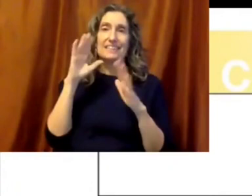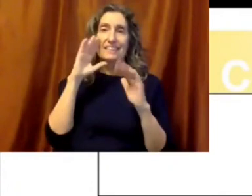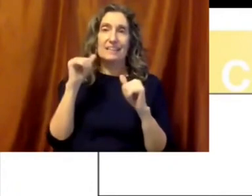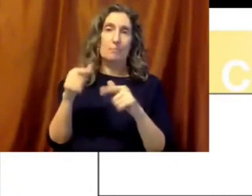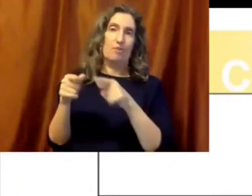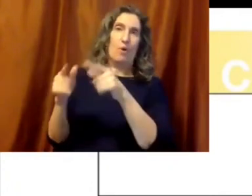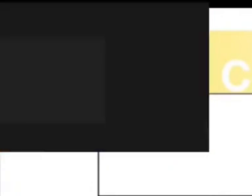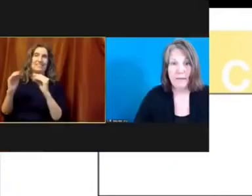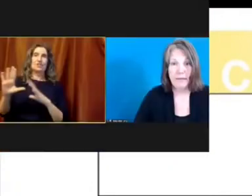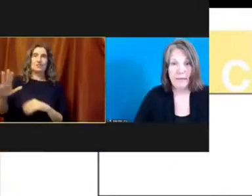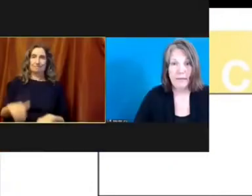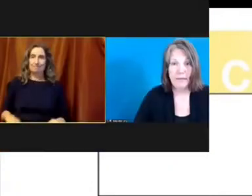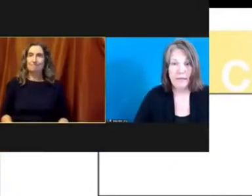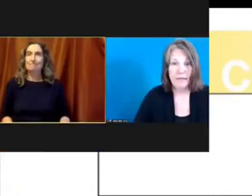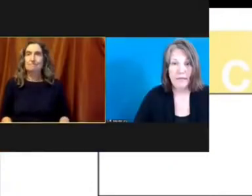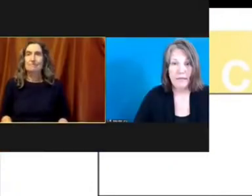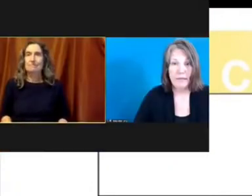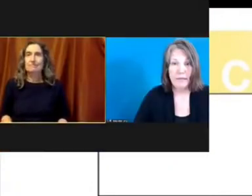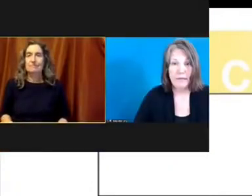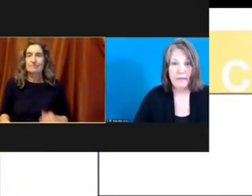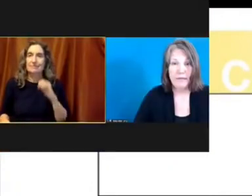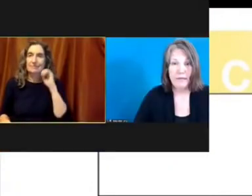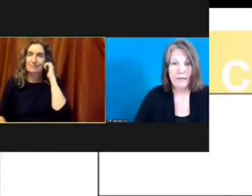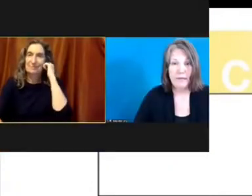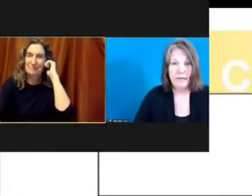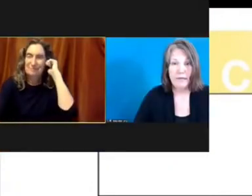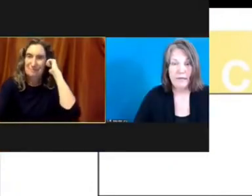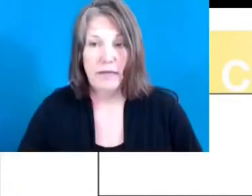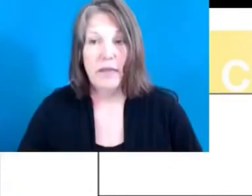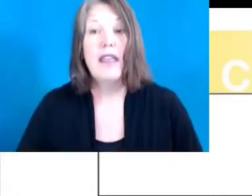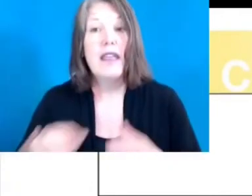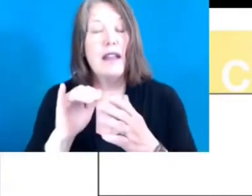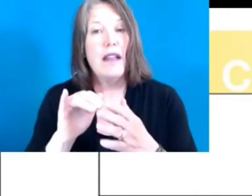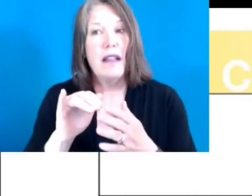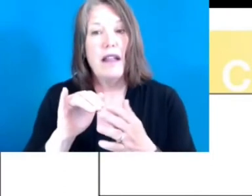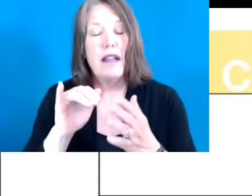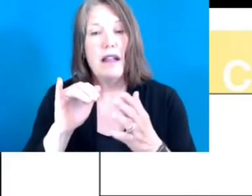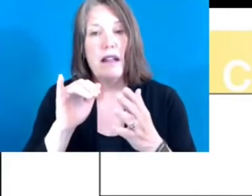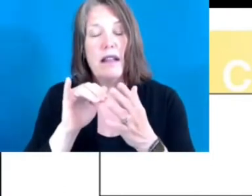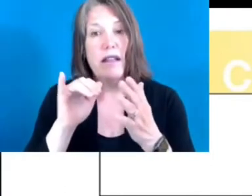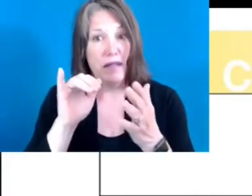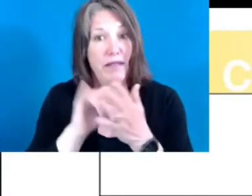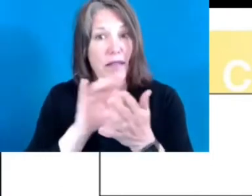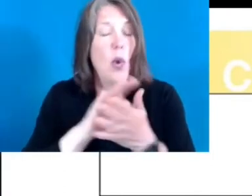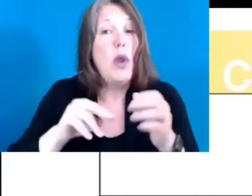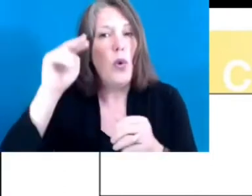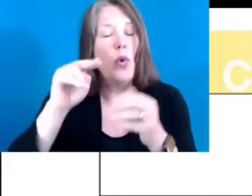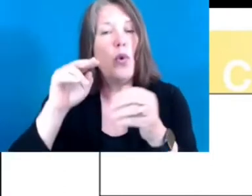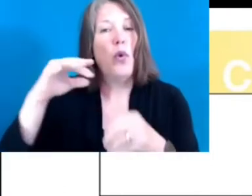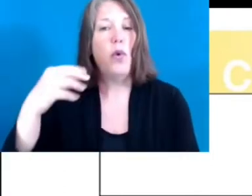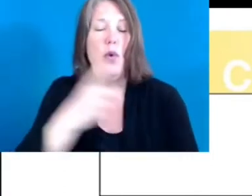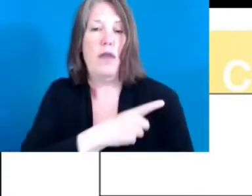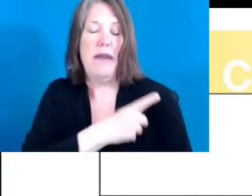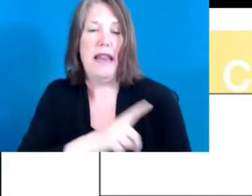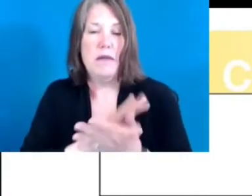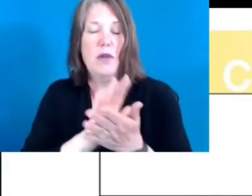a teacher. Bethune Community School is in North Minneapolis. Lake Harriet is in Southwest, a more affluent part of Minneapolis.